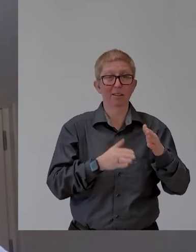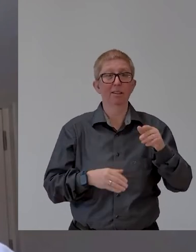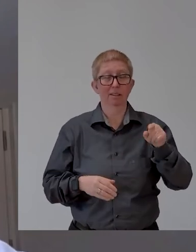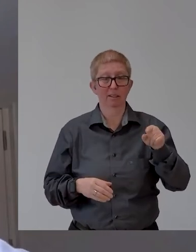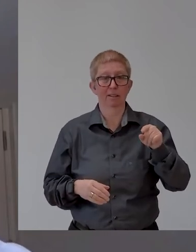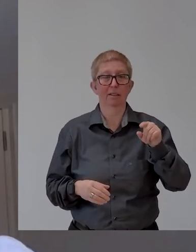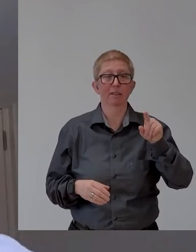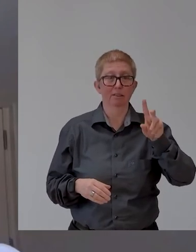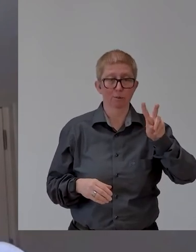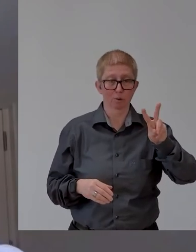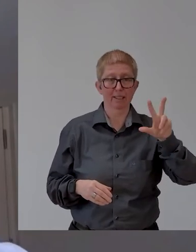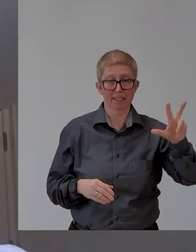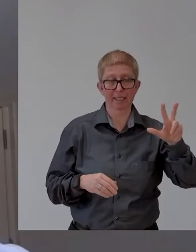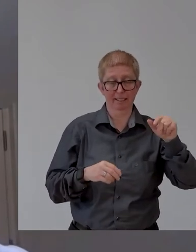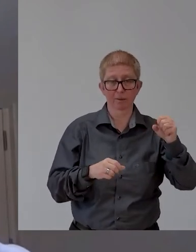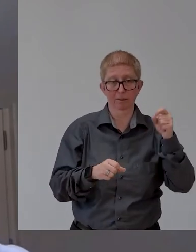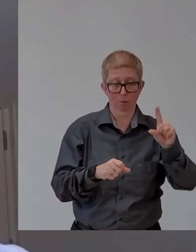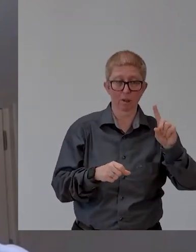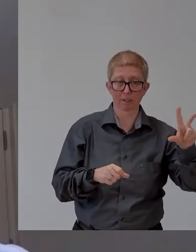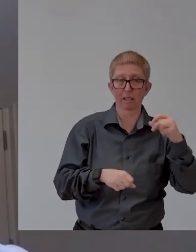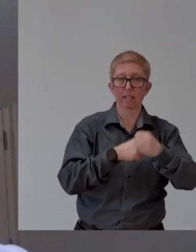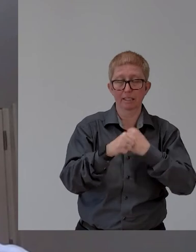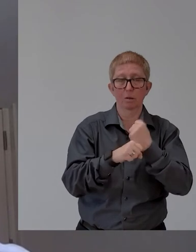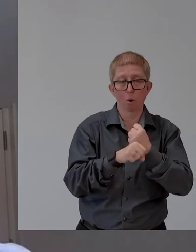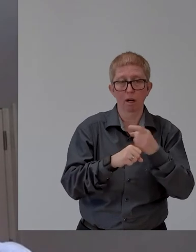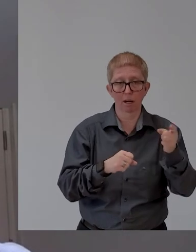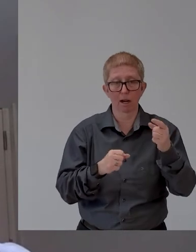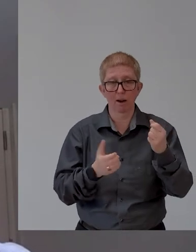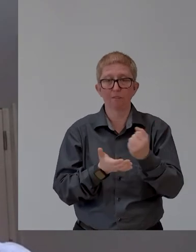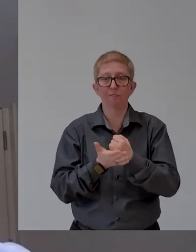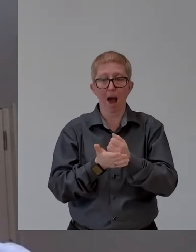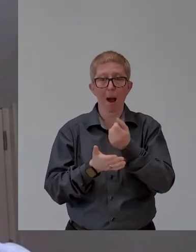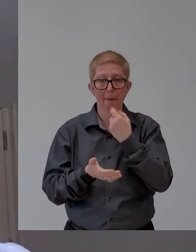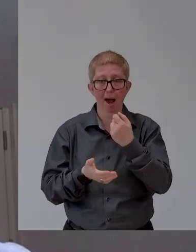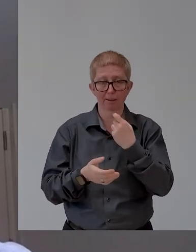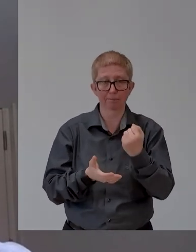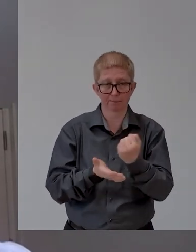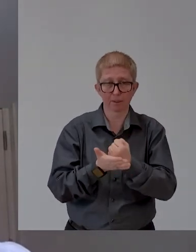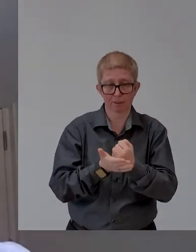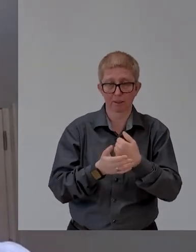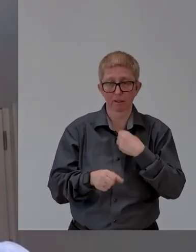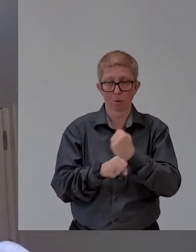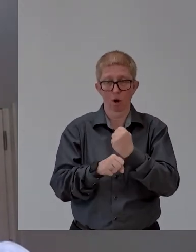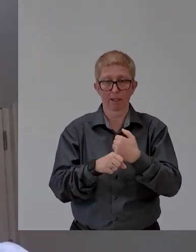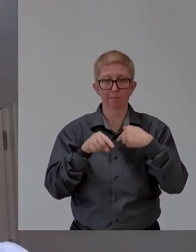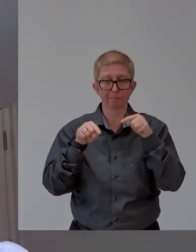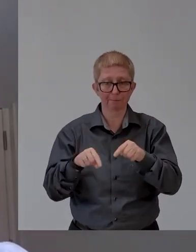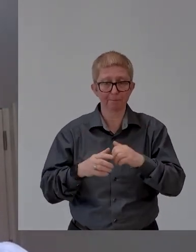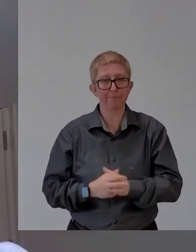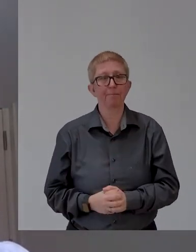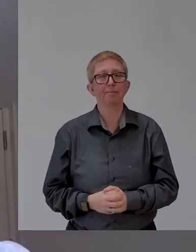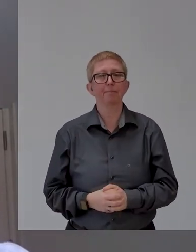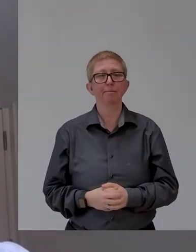company. Um, and it very much enjoyed and was grateful for, uh,